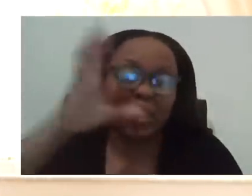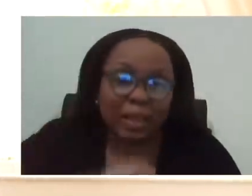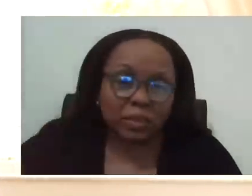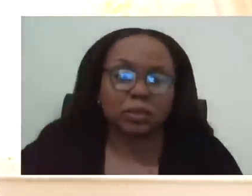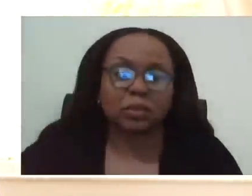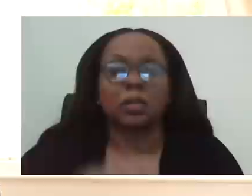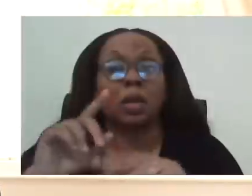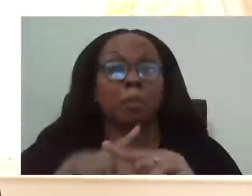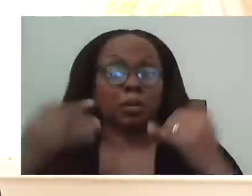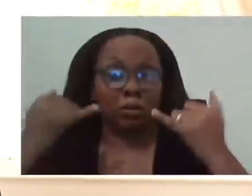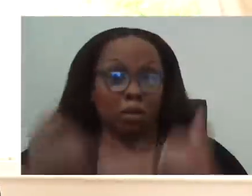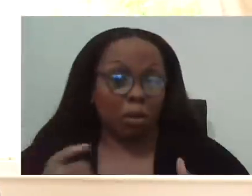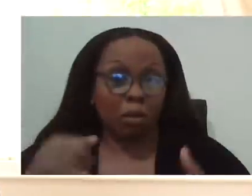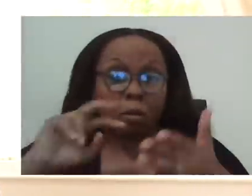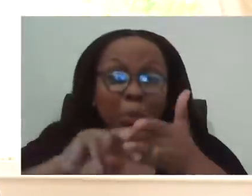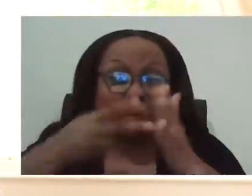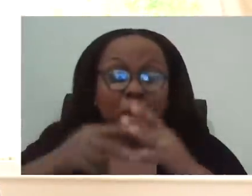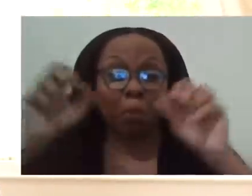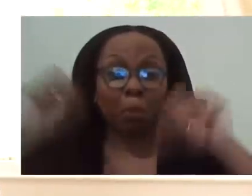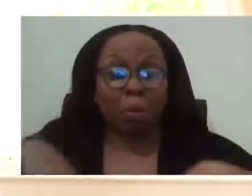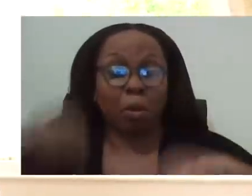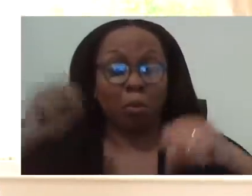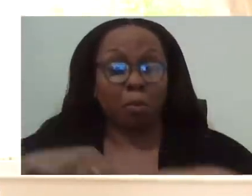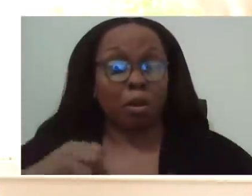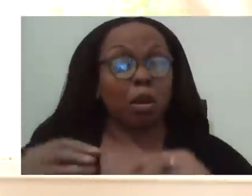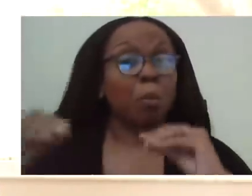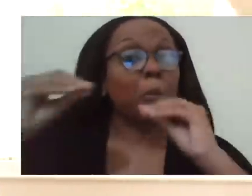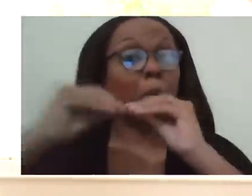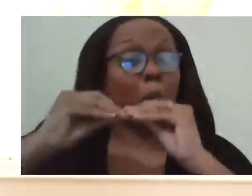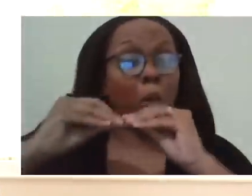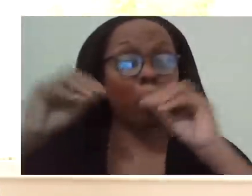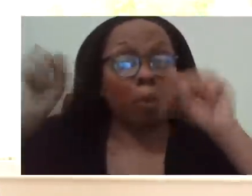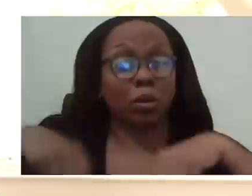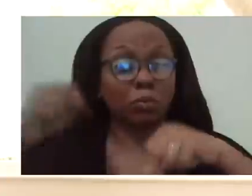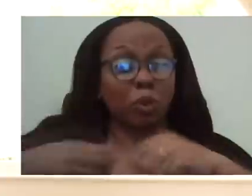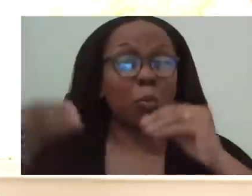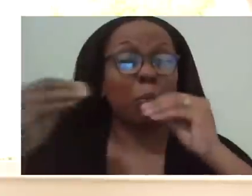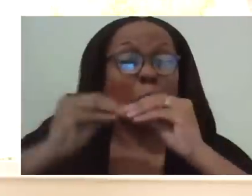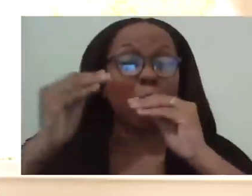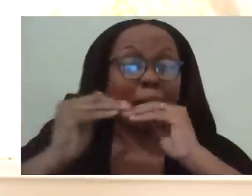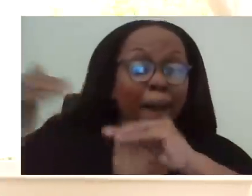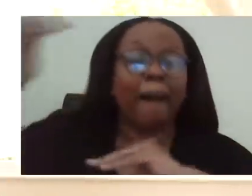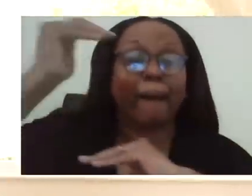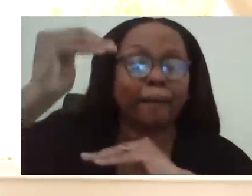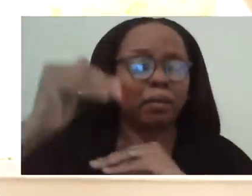What does that translate into when you look at figures of that type?